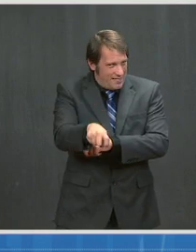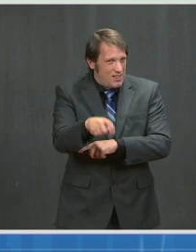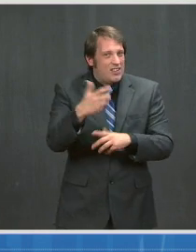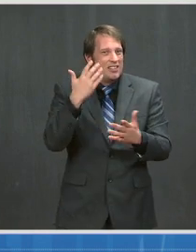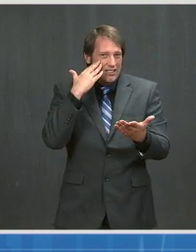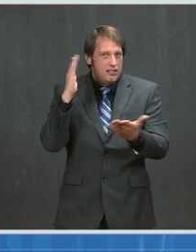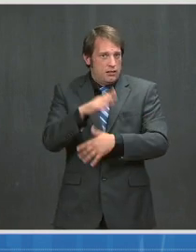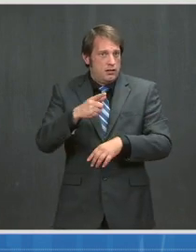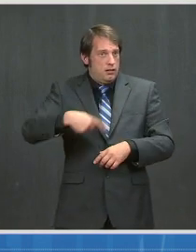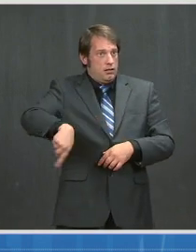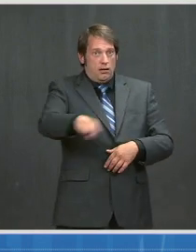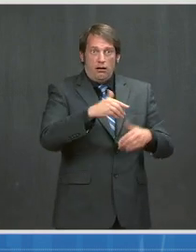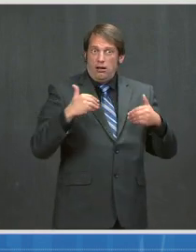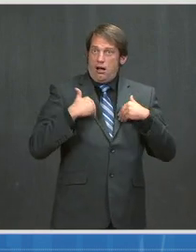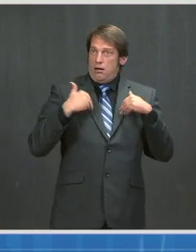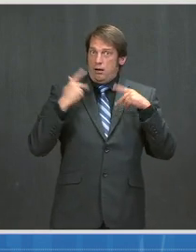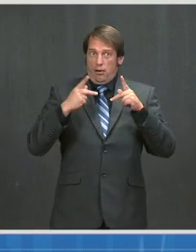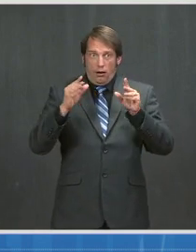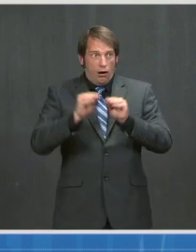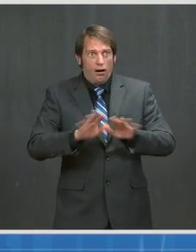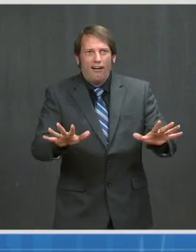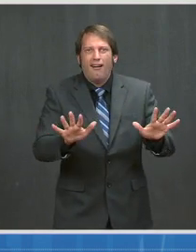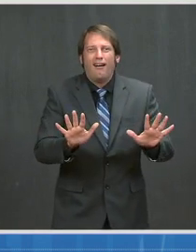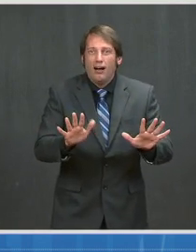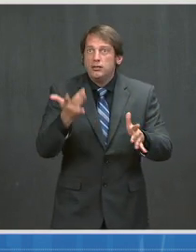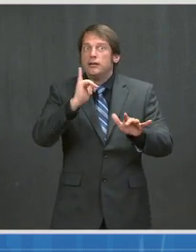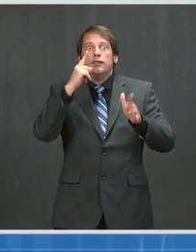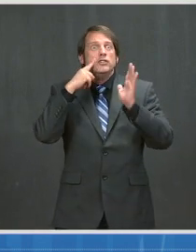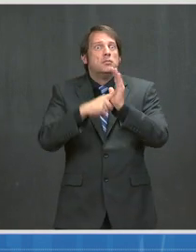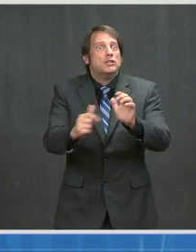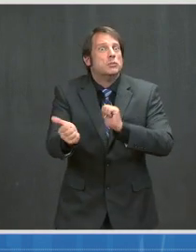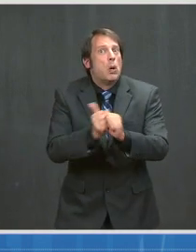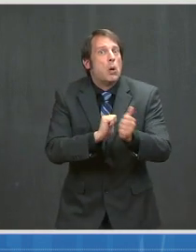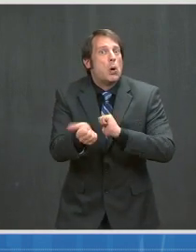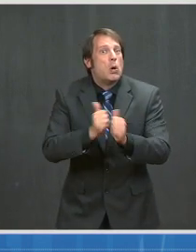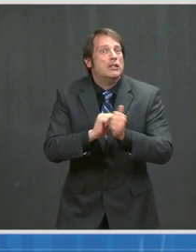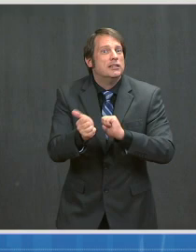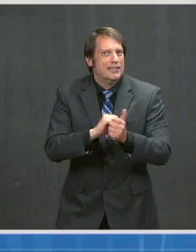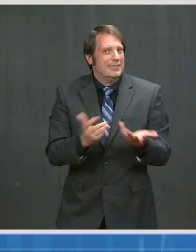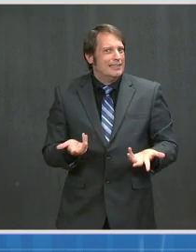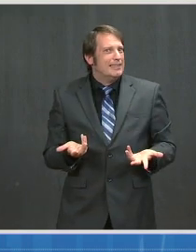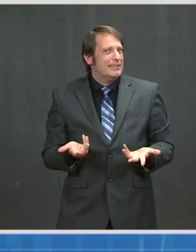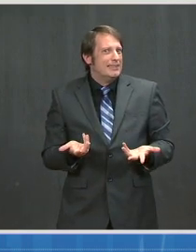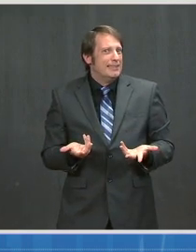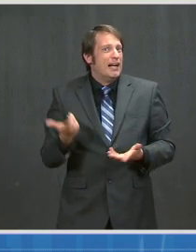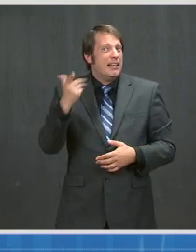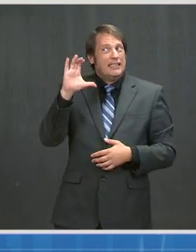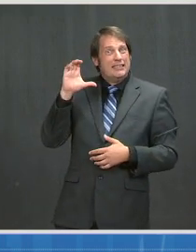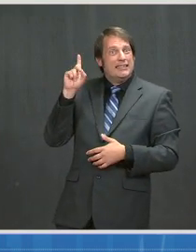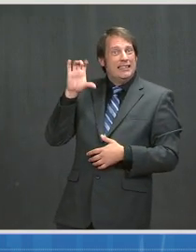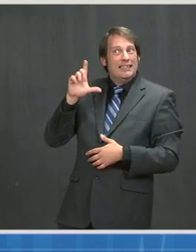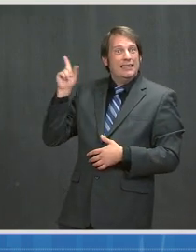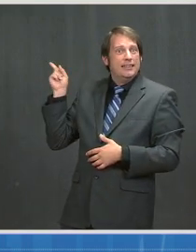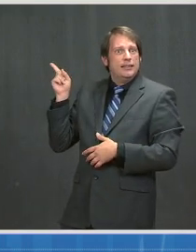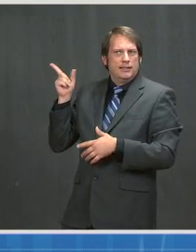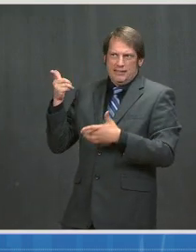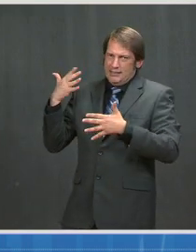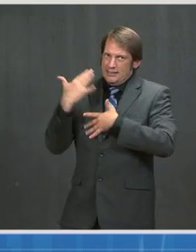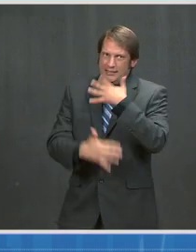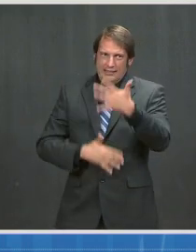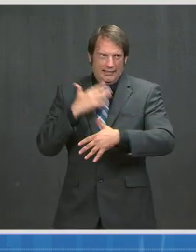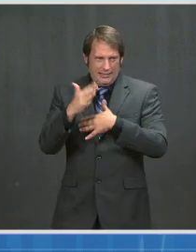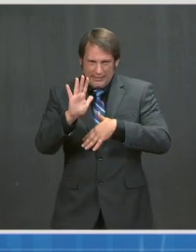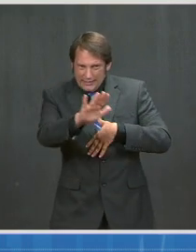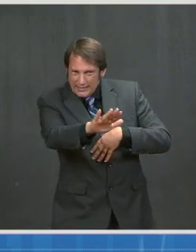sports and extracurricular activities. According to CDC guidance, these activities should be limited. But